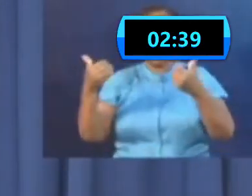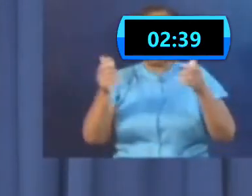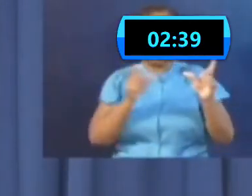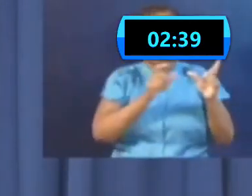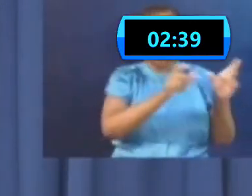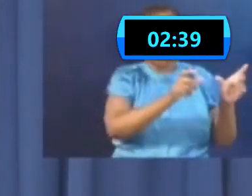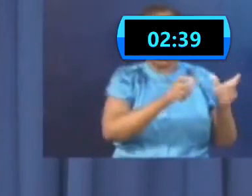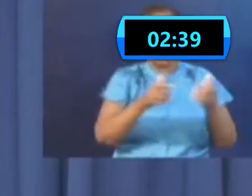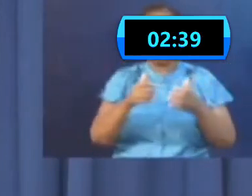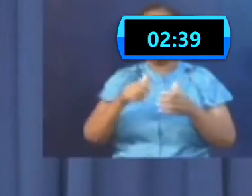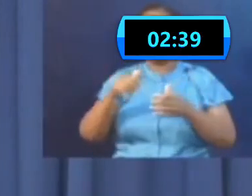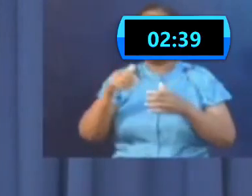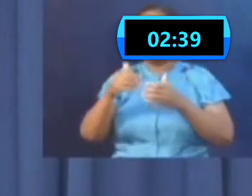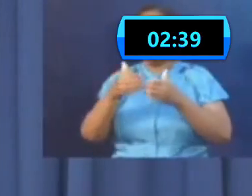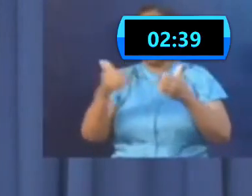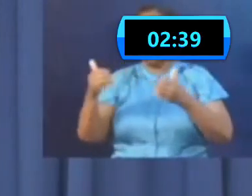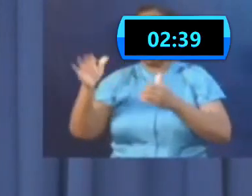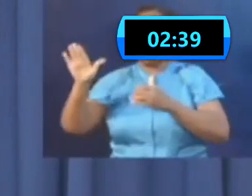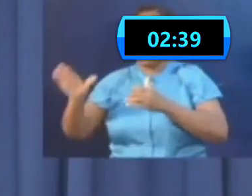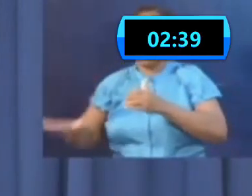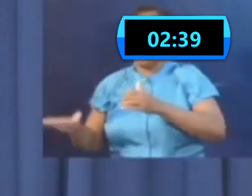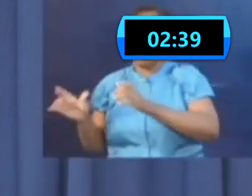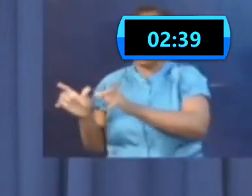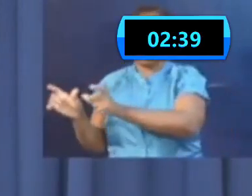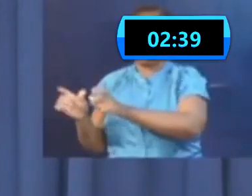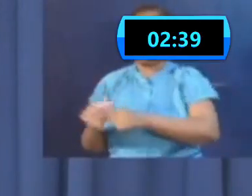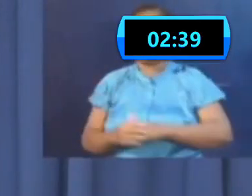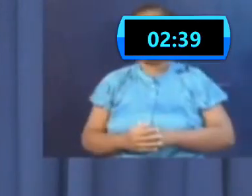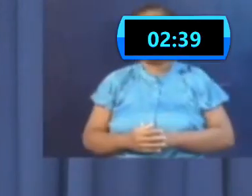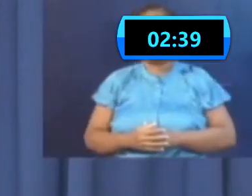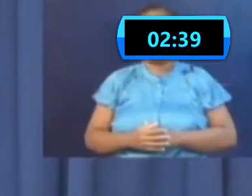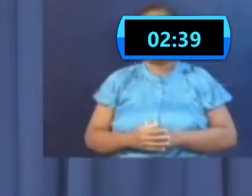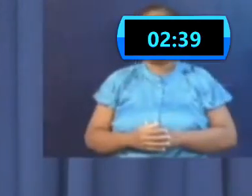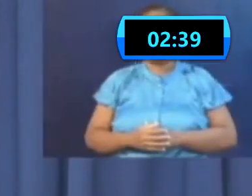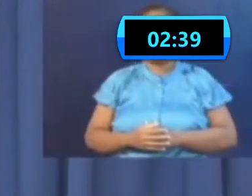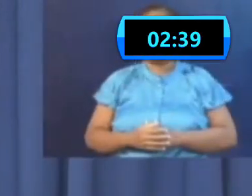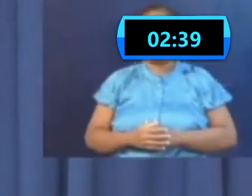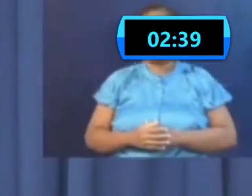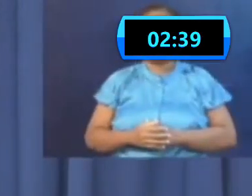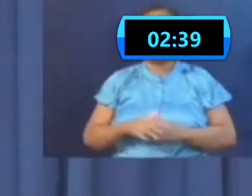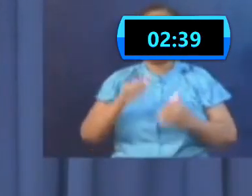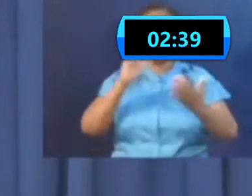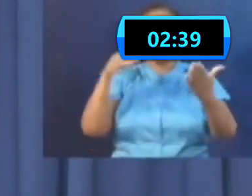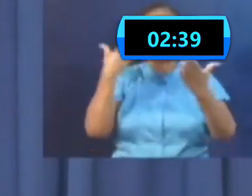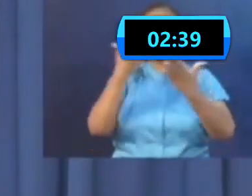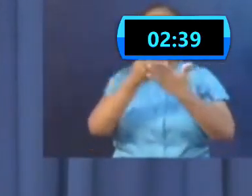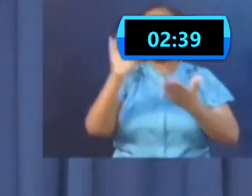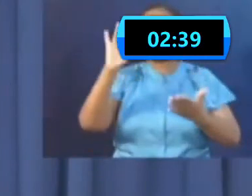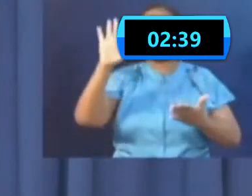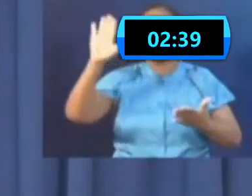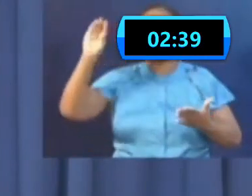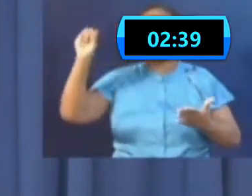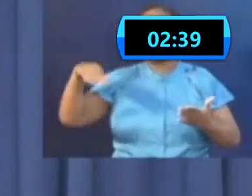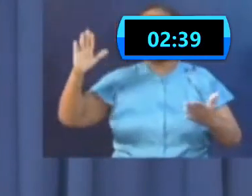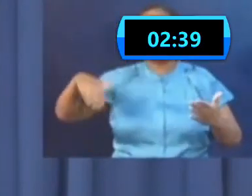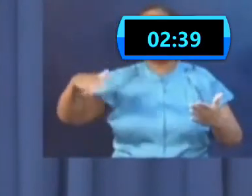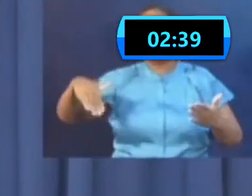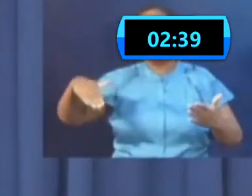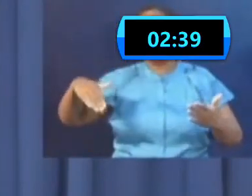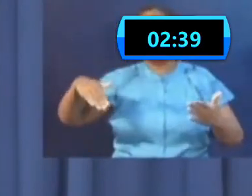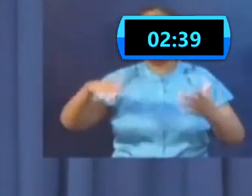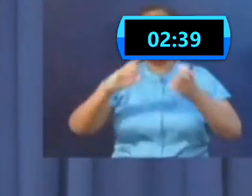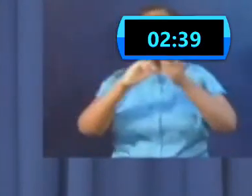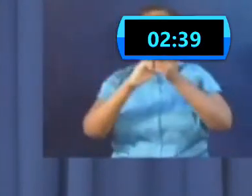So although we never reached 75%, if we did not take action, we would have reached there. But right now,